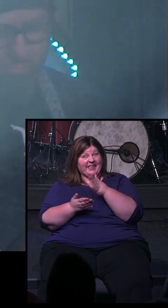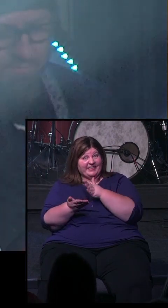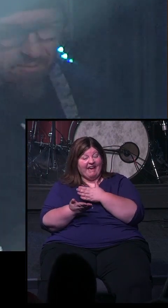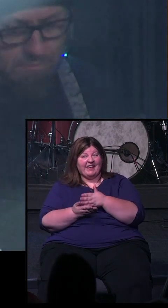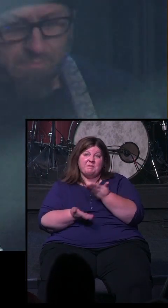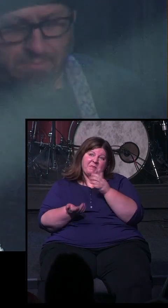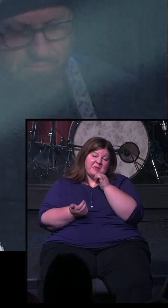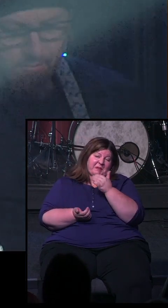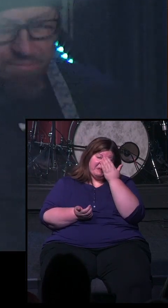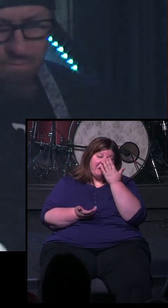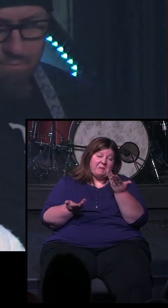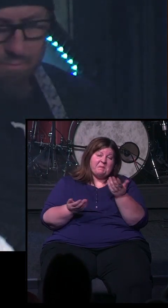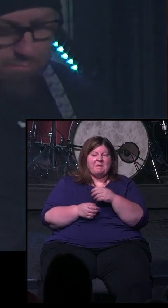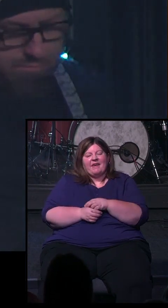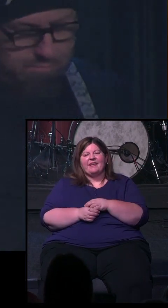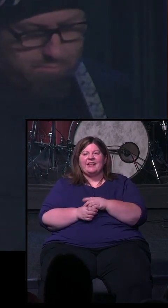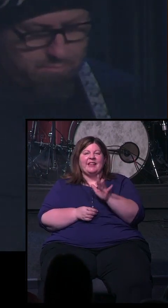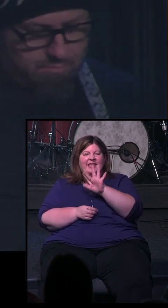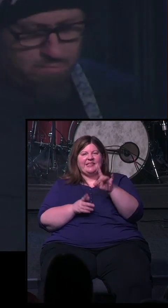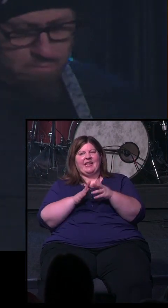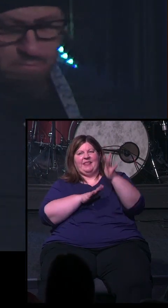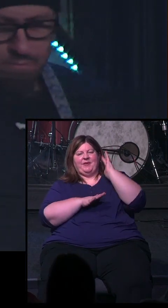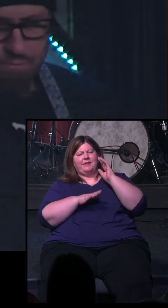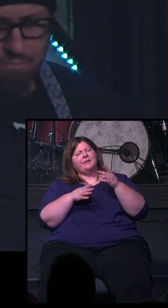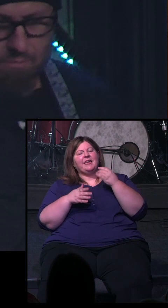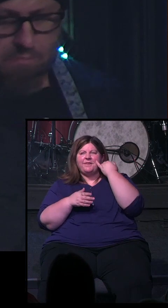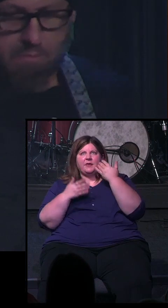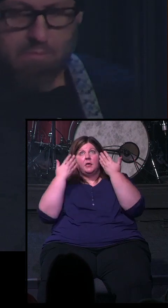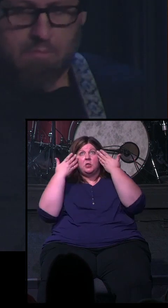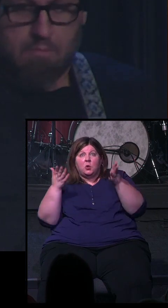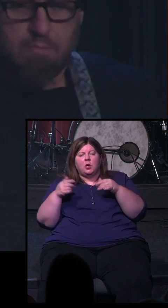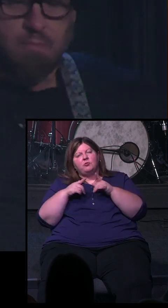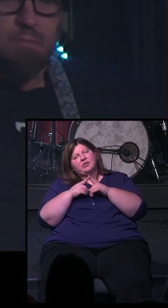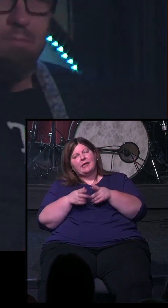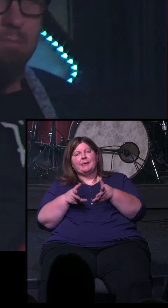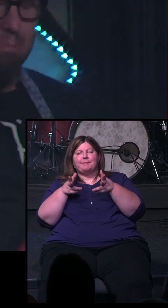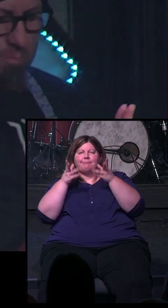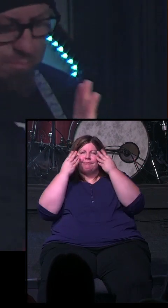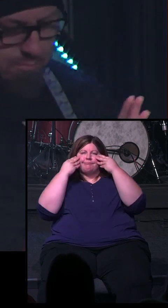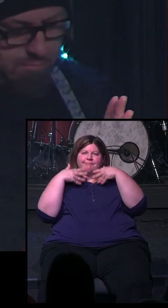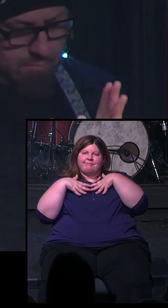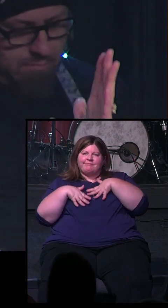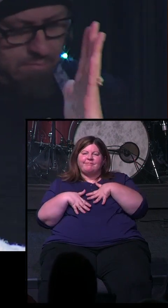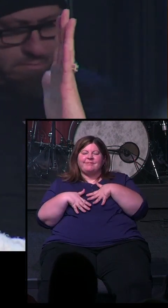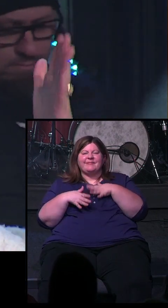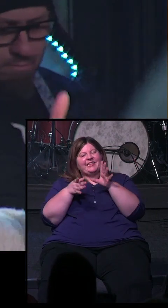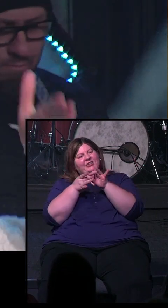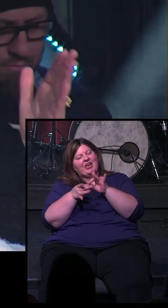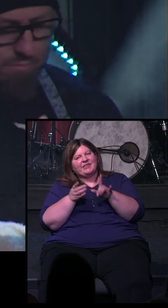might not know it, but like I said at the beginning of the service, just let the word sink into your heart. It talks about how